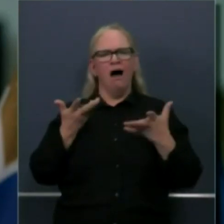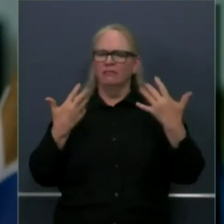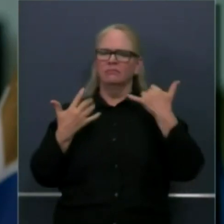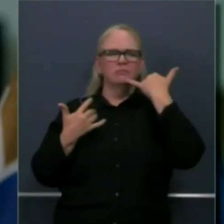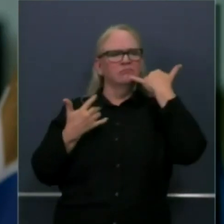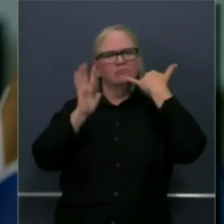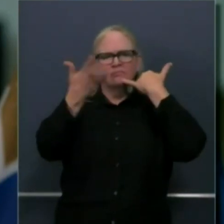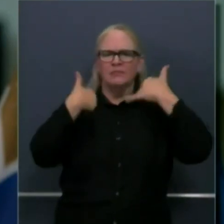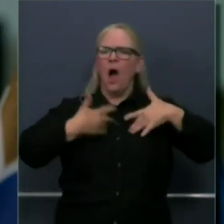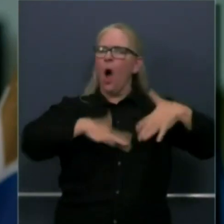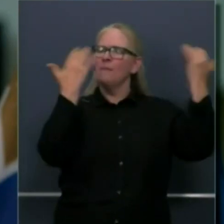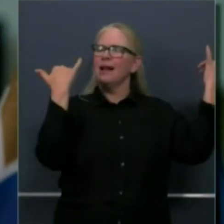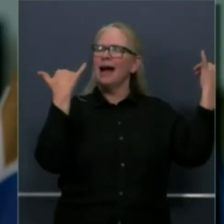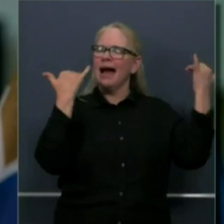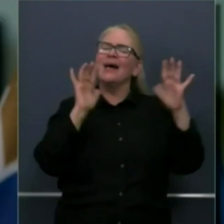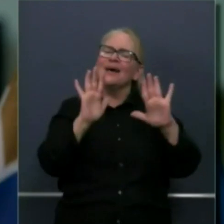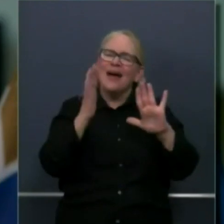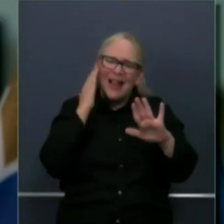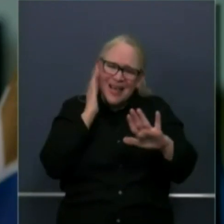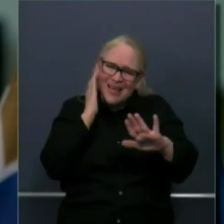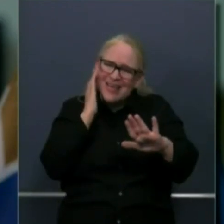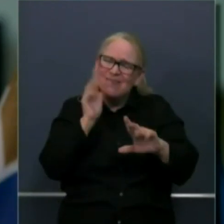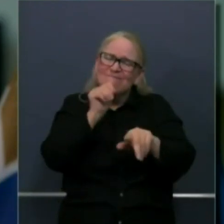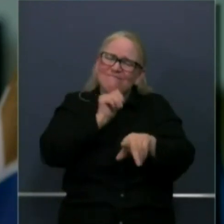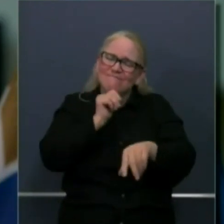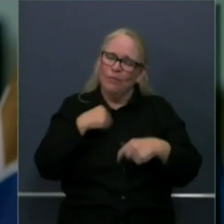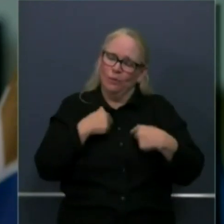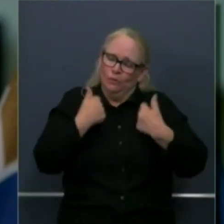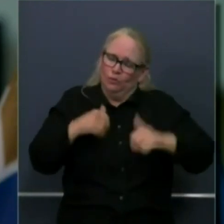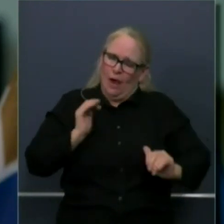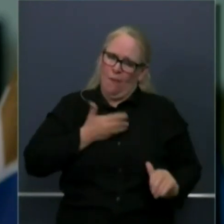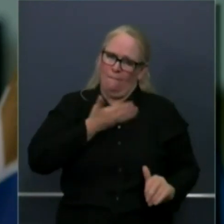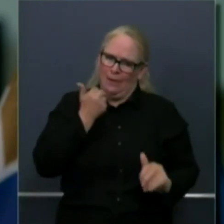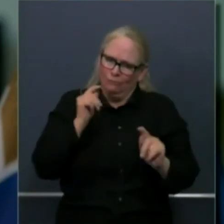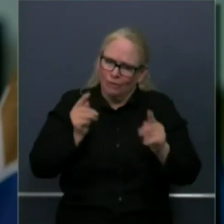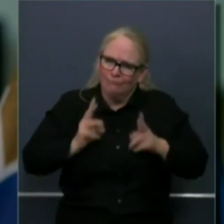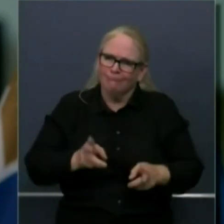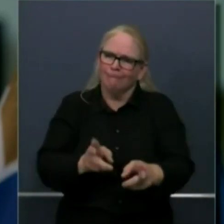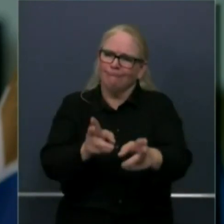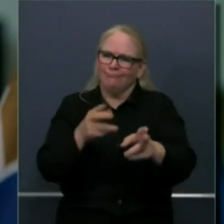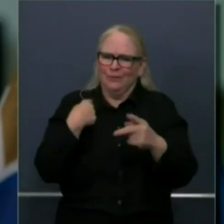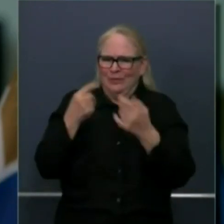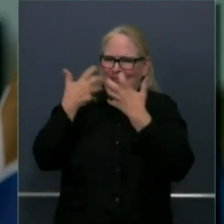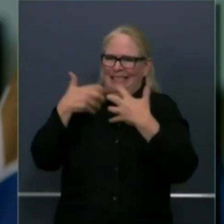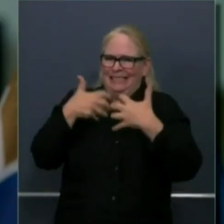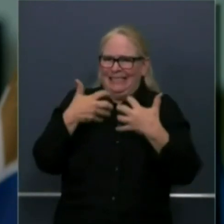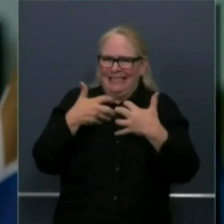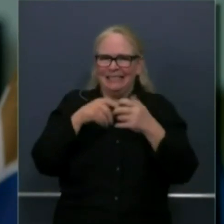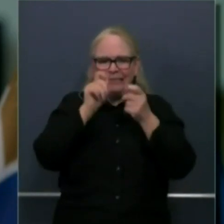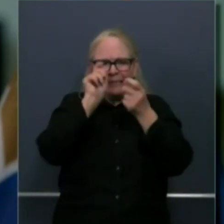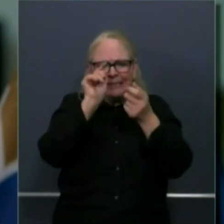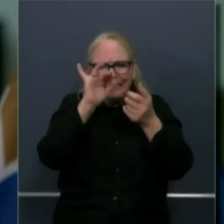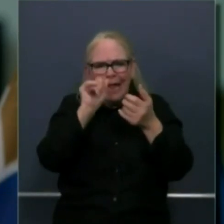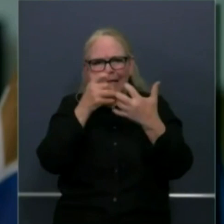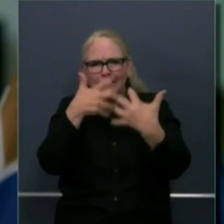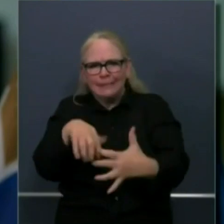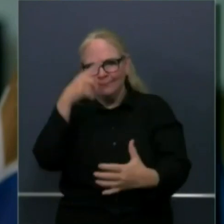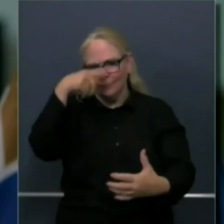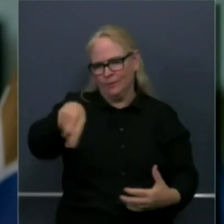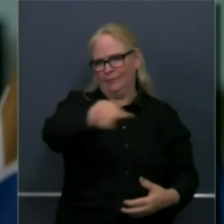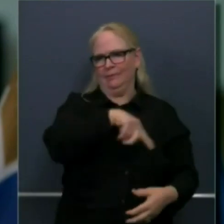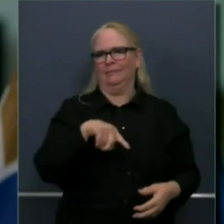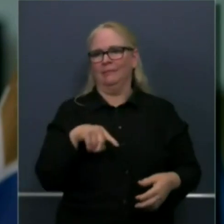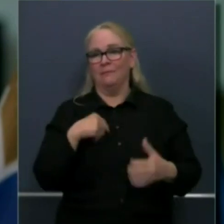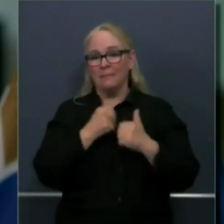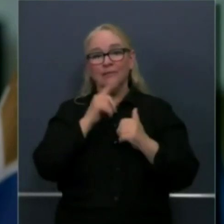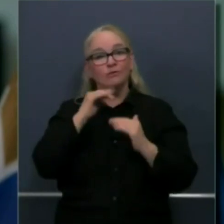quickly as possible to adjudicate all of these nuances and details uh and be as fair-minded as we possibly can i just want to make